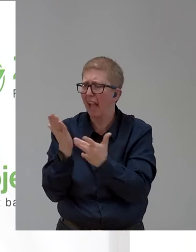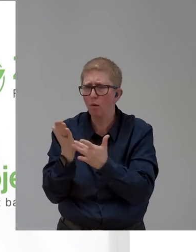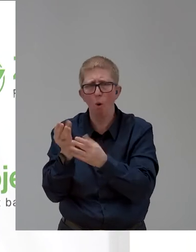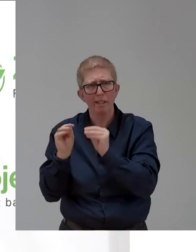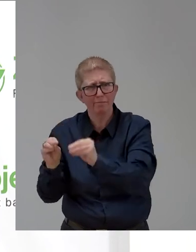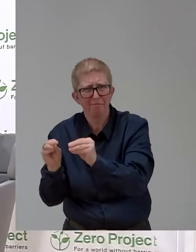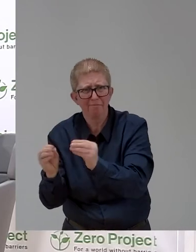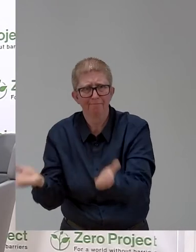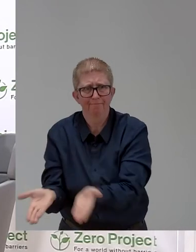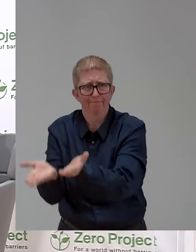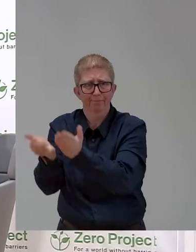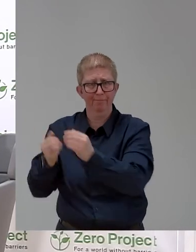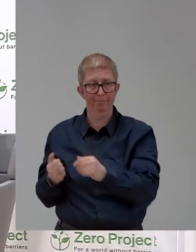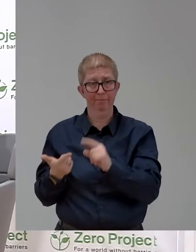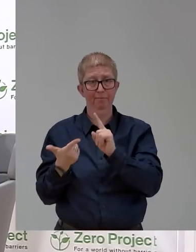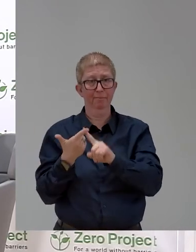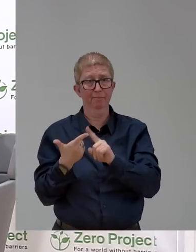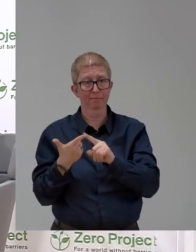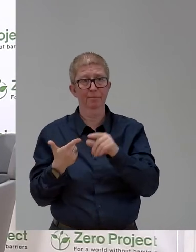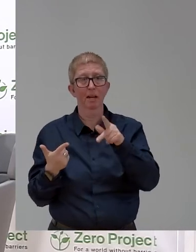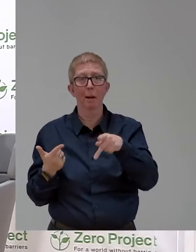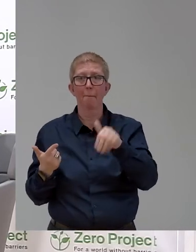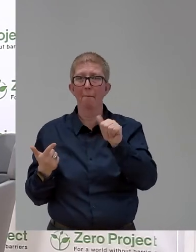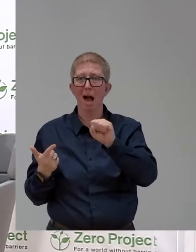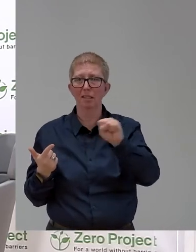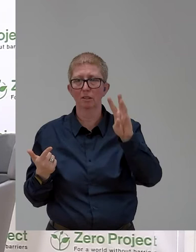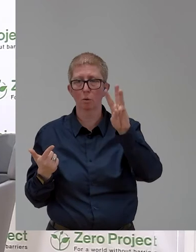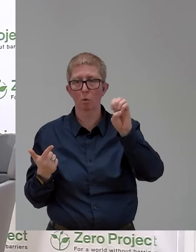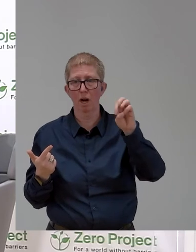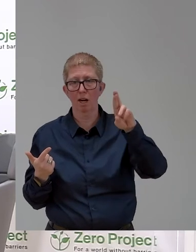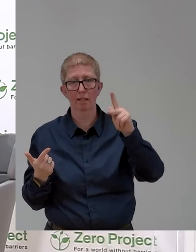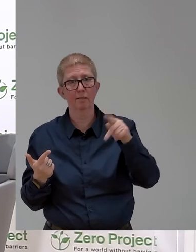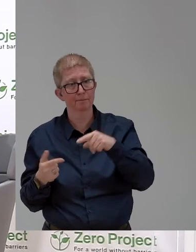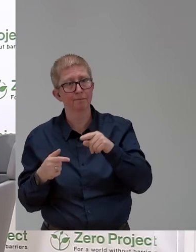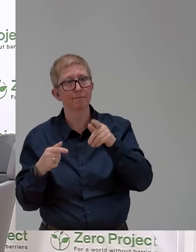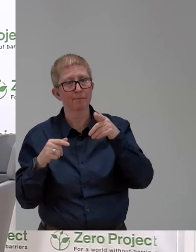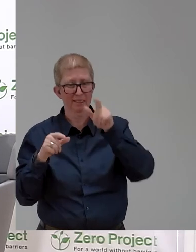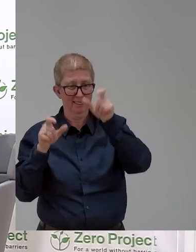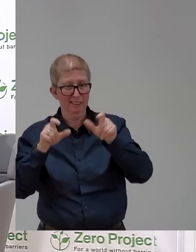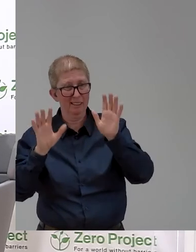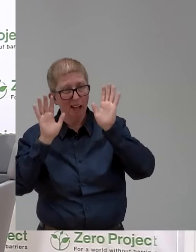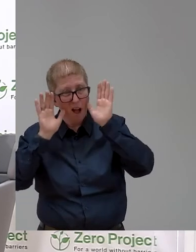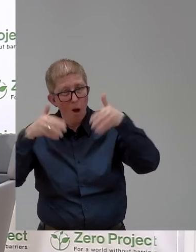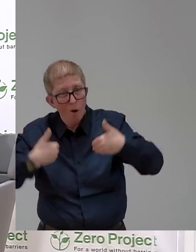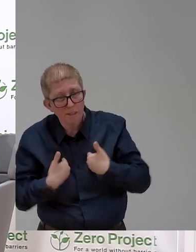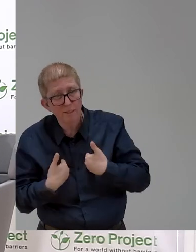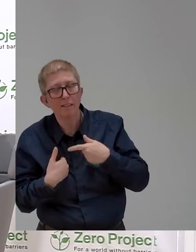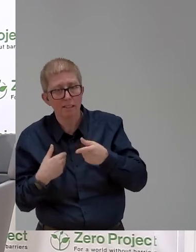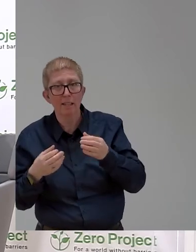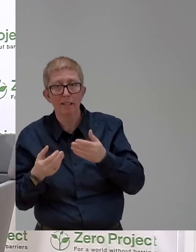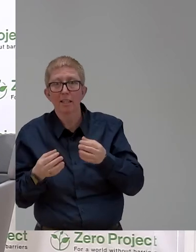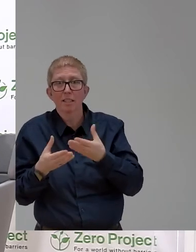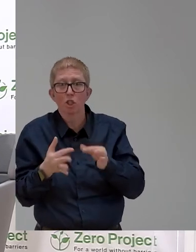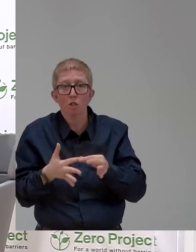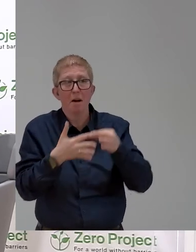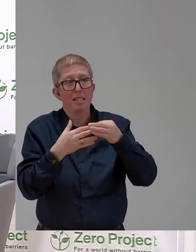path work where sort of specific solutions for autism has been created and really also